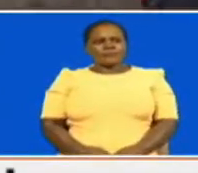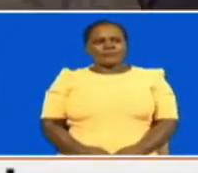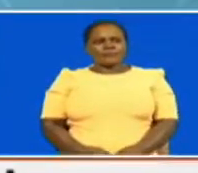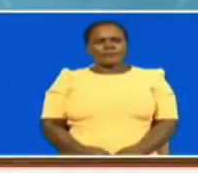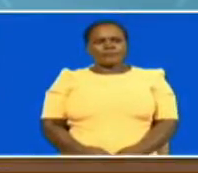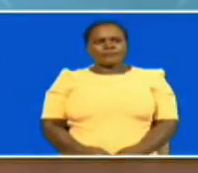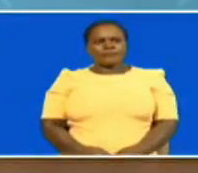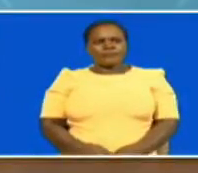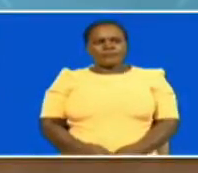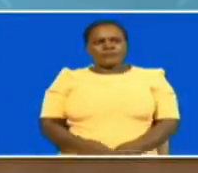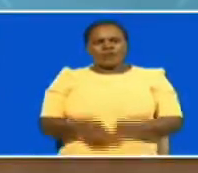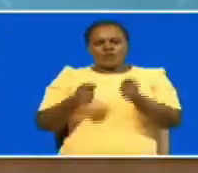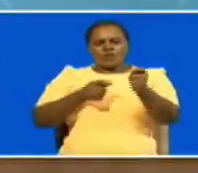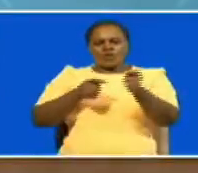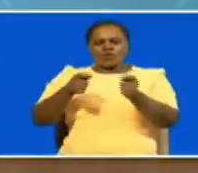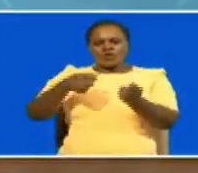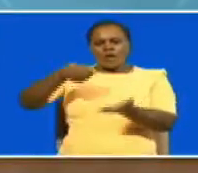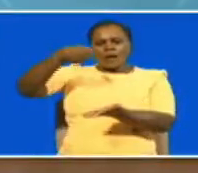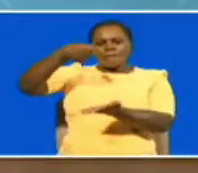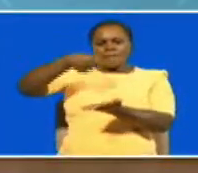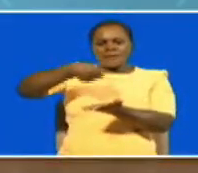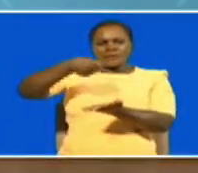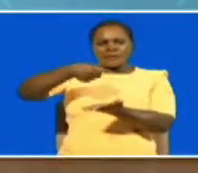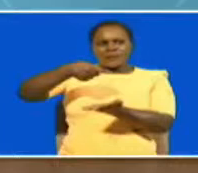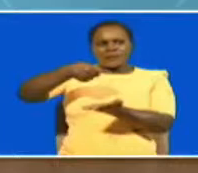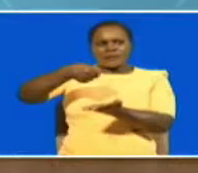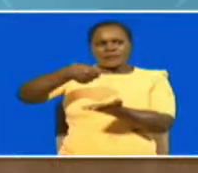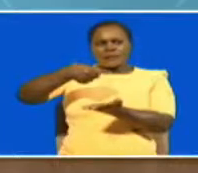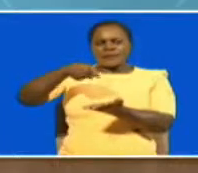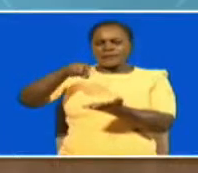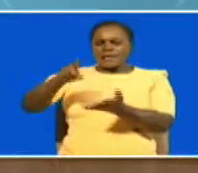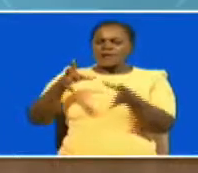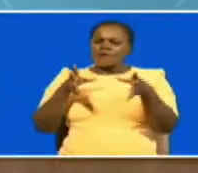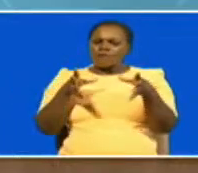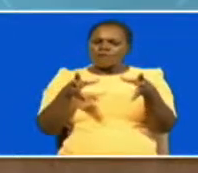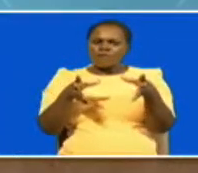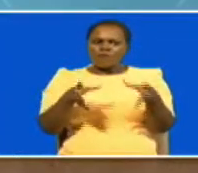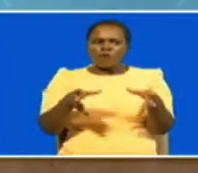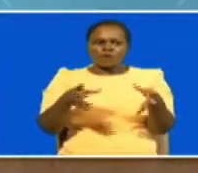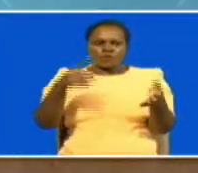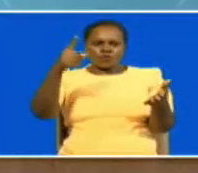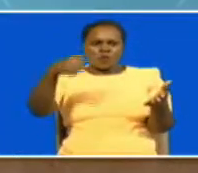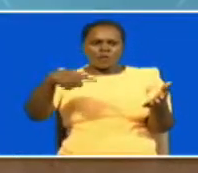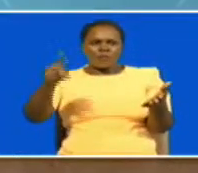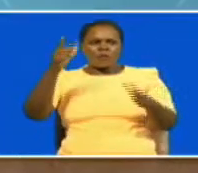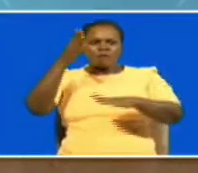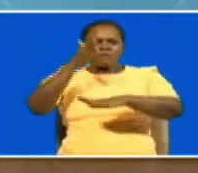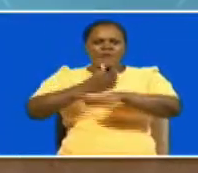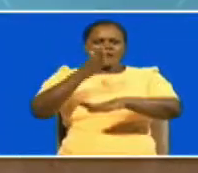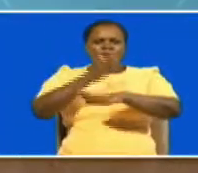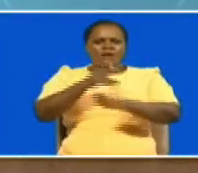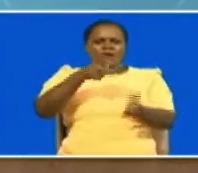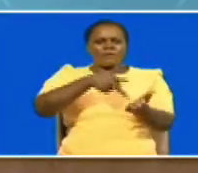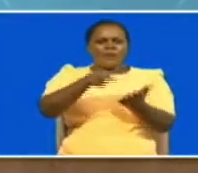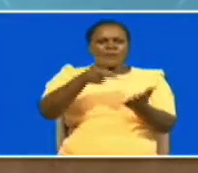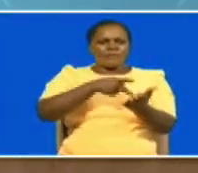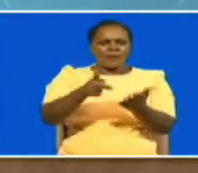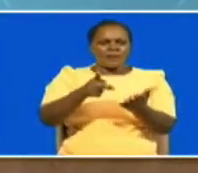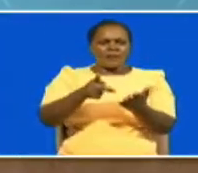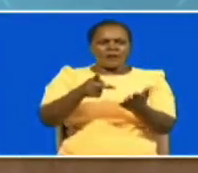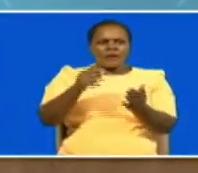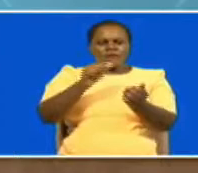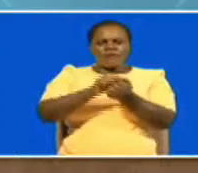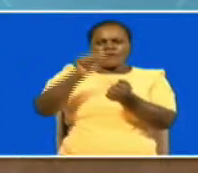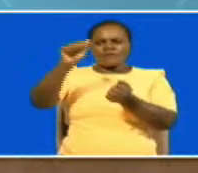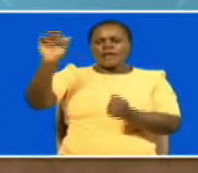is controller of budget margaret nyakango now claims she was put under pressure to approve fictitious payments amounting to